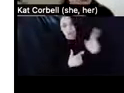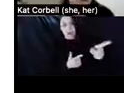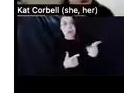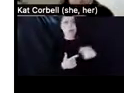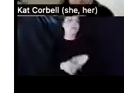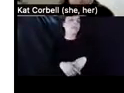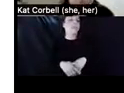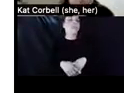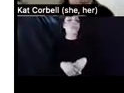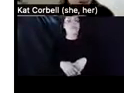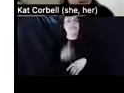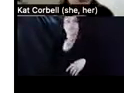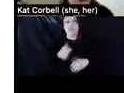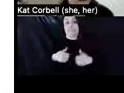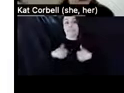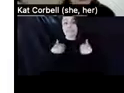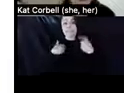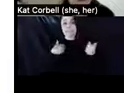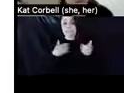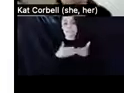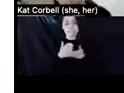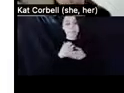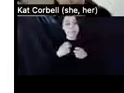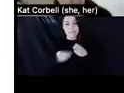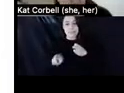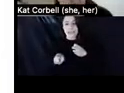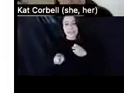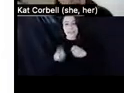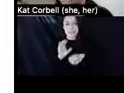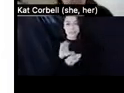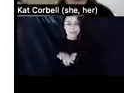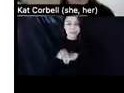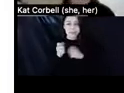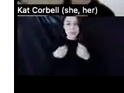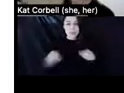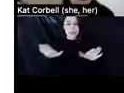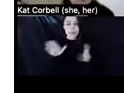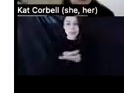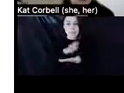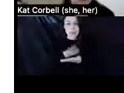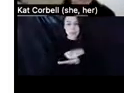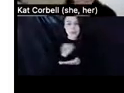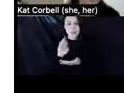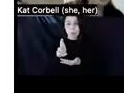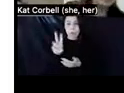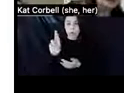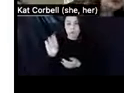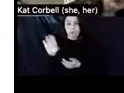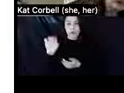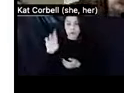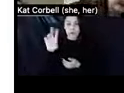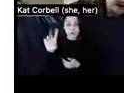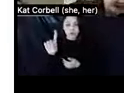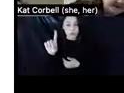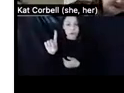The reality is these rights can be difficult to enforce, especially without any paper trail or record. So